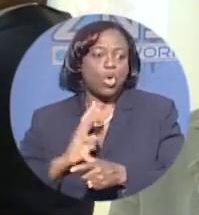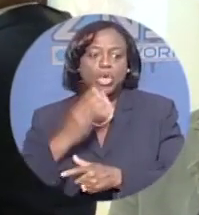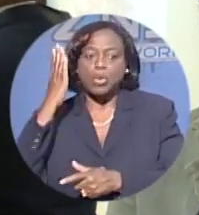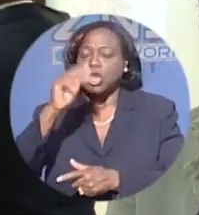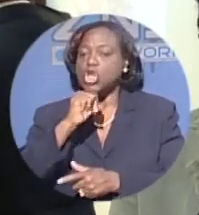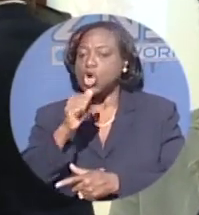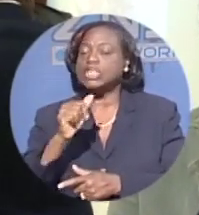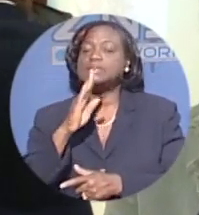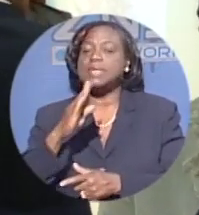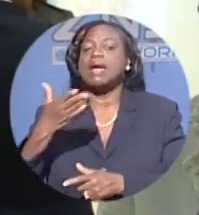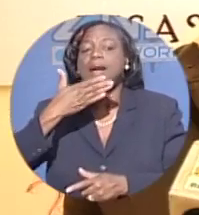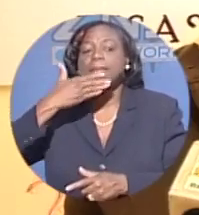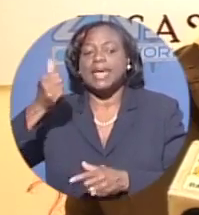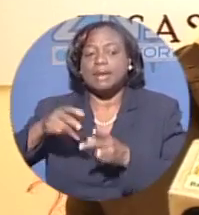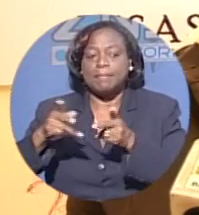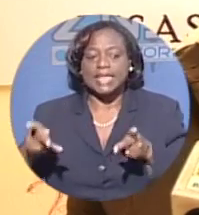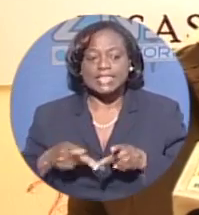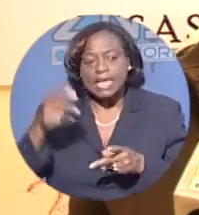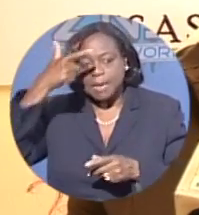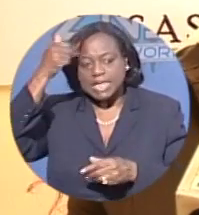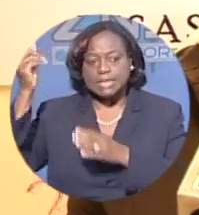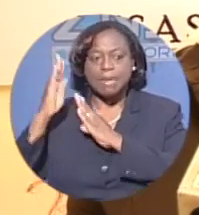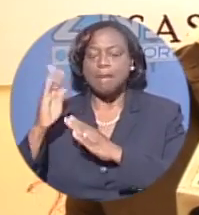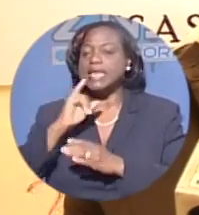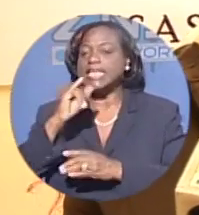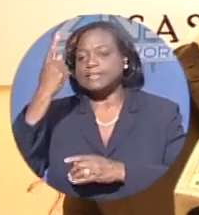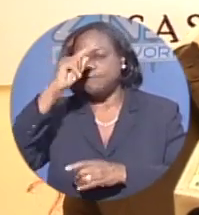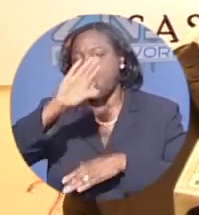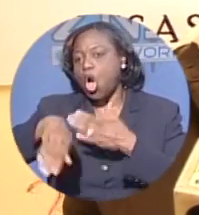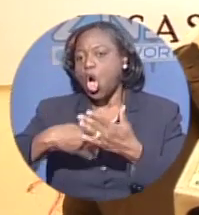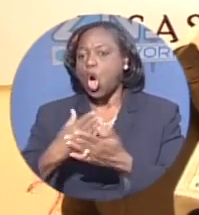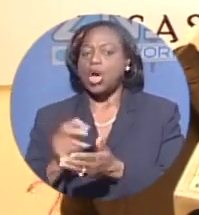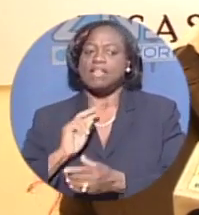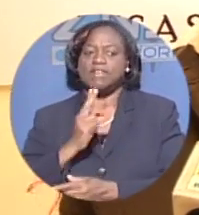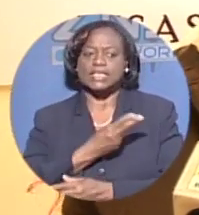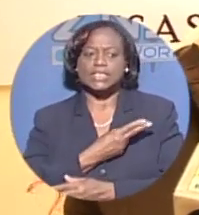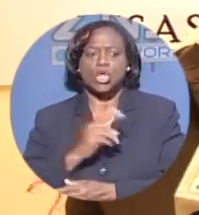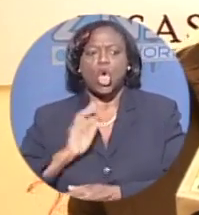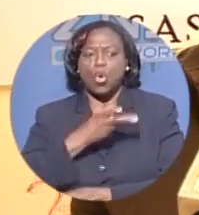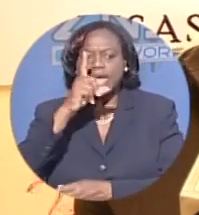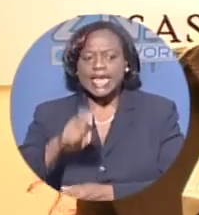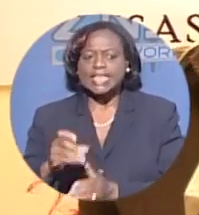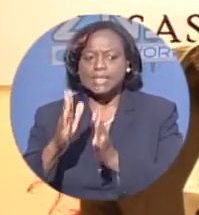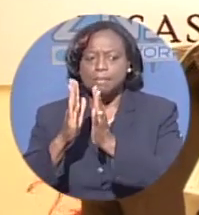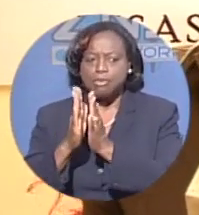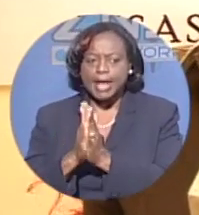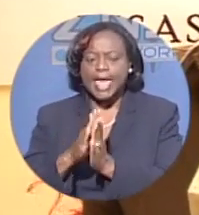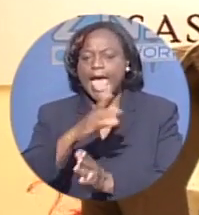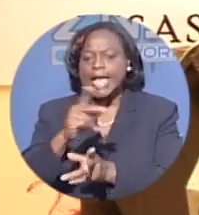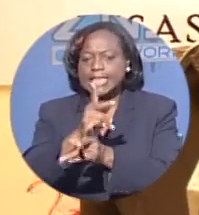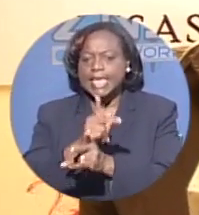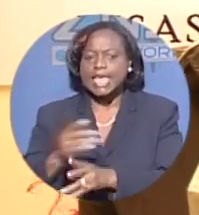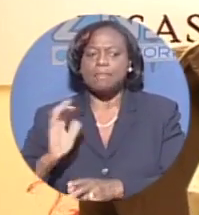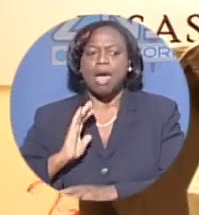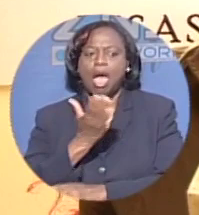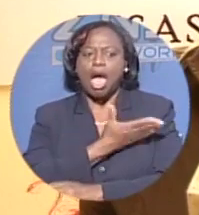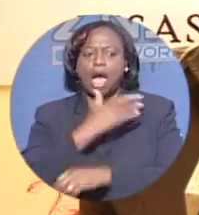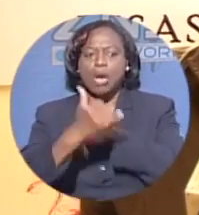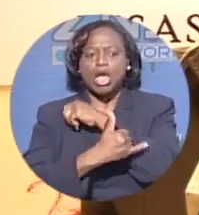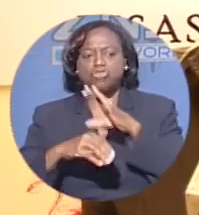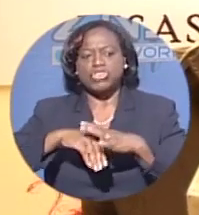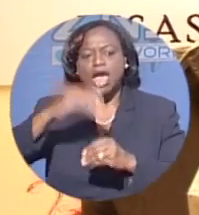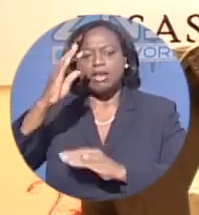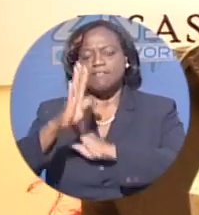place. The Bahamas is for all of us. We build this country. We need to pray and keep it out of the hands of the